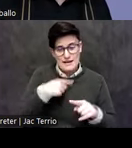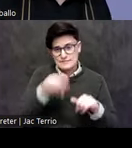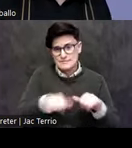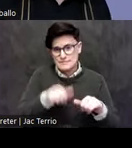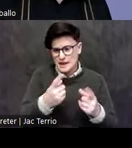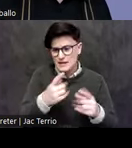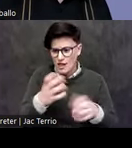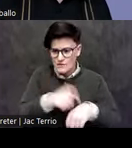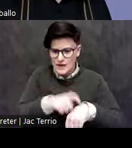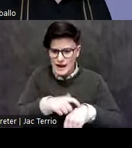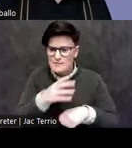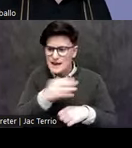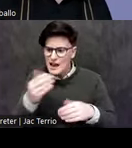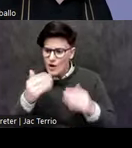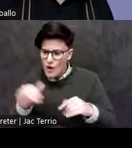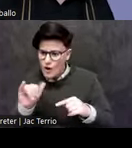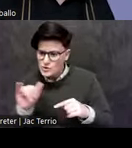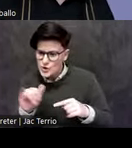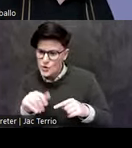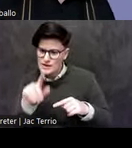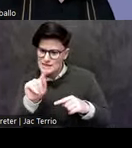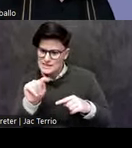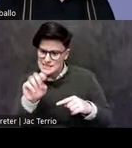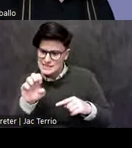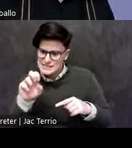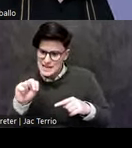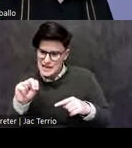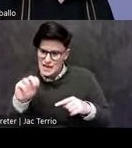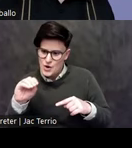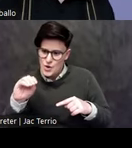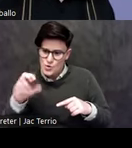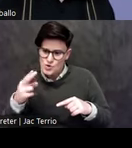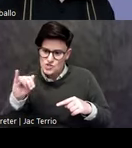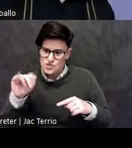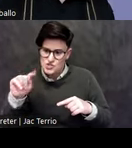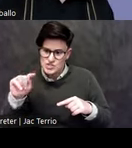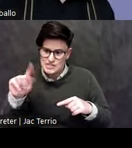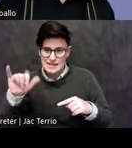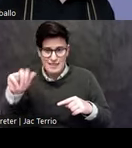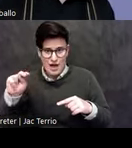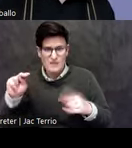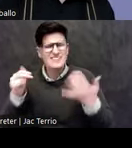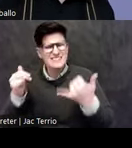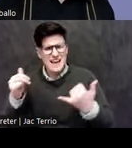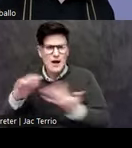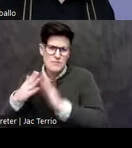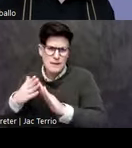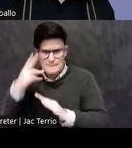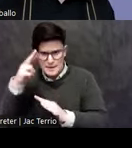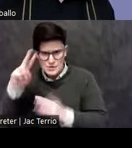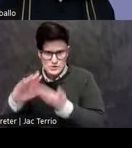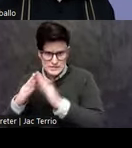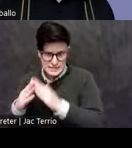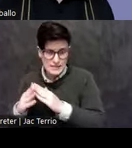Tenochtitlan, which is now the heart of Mexico City. And so you can see over here on